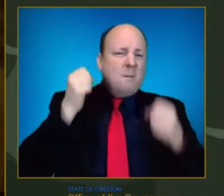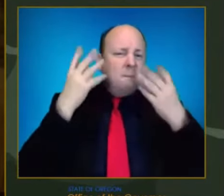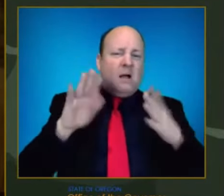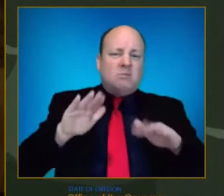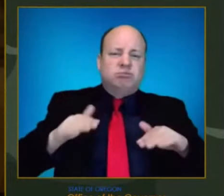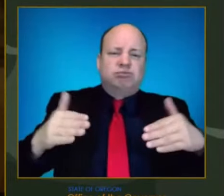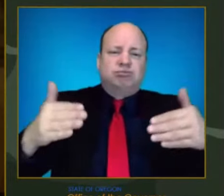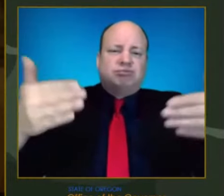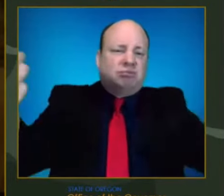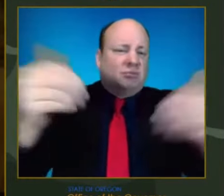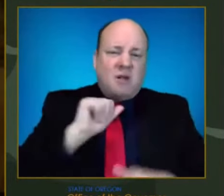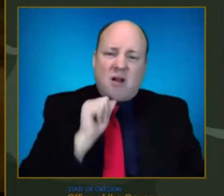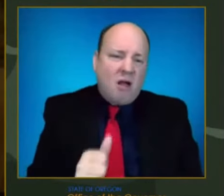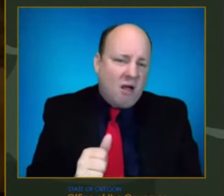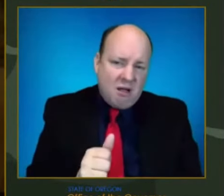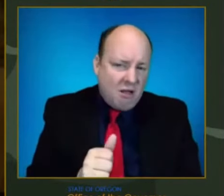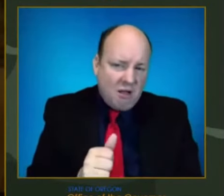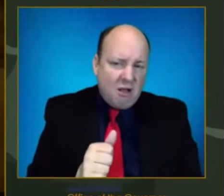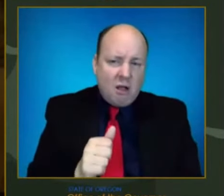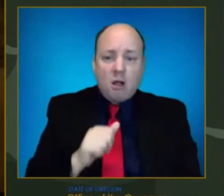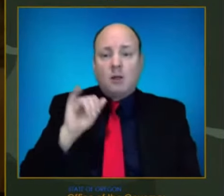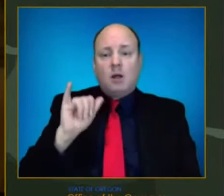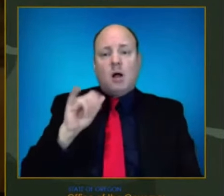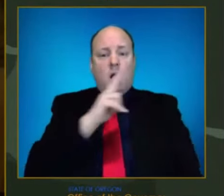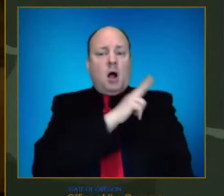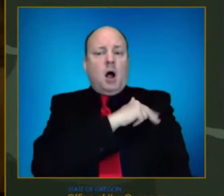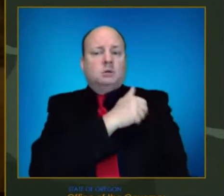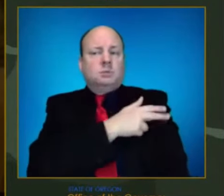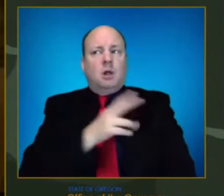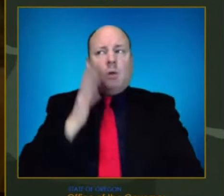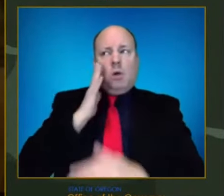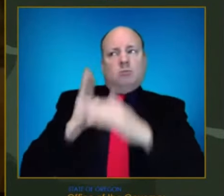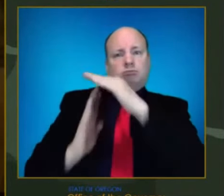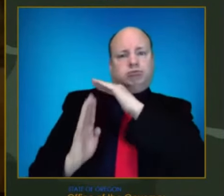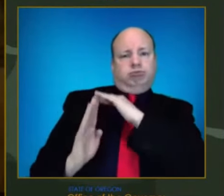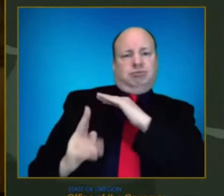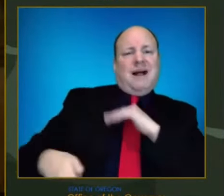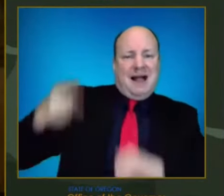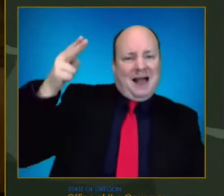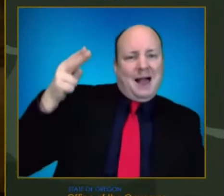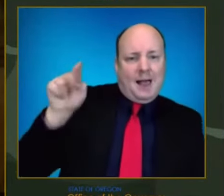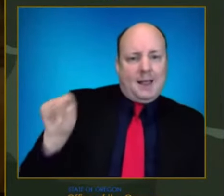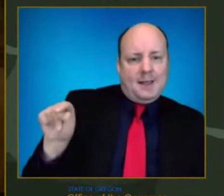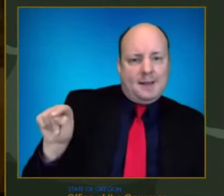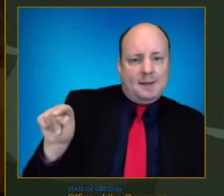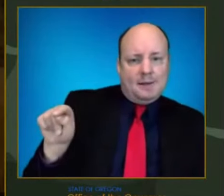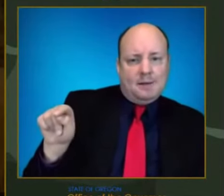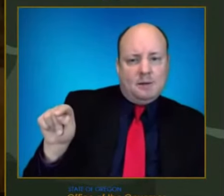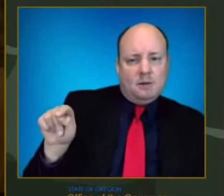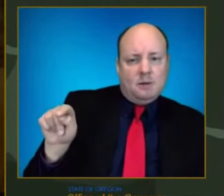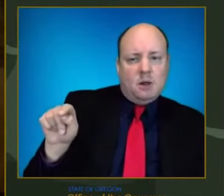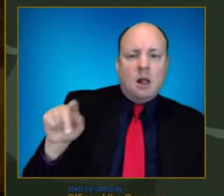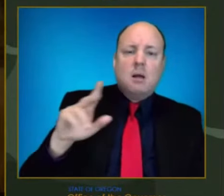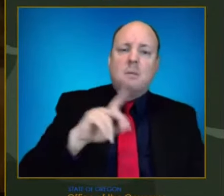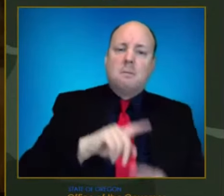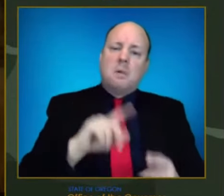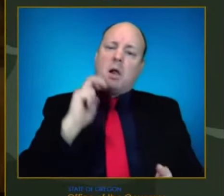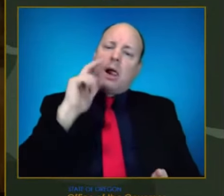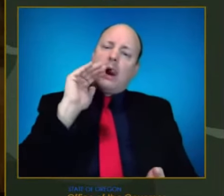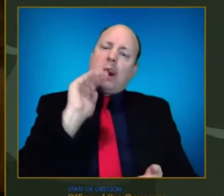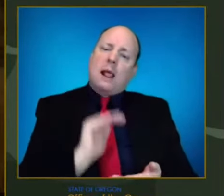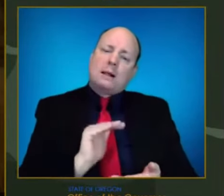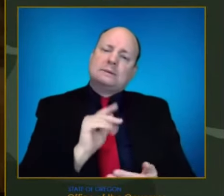are still getting hospitalizations. So it is a less severe disease, but people are still going to show up at the hospital. And people are and